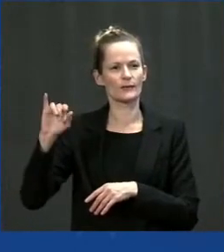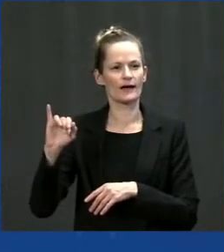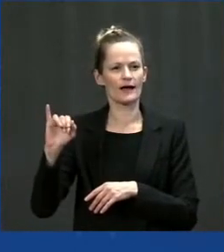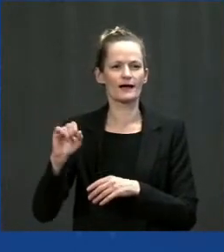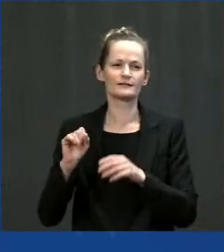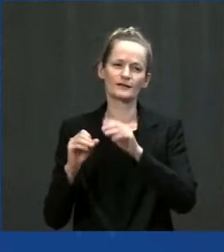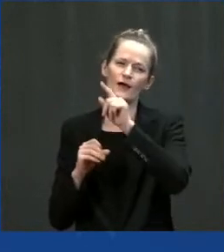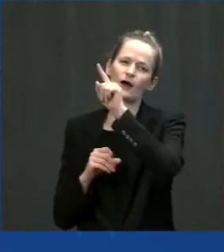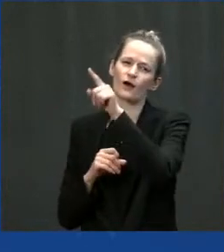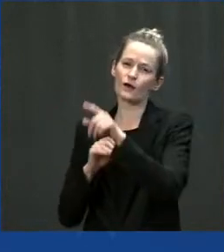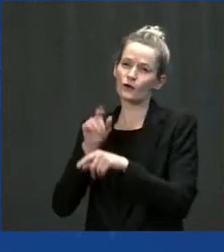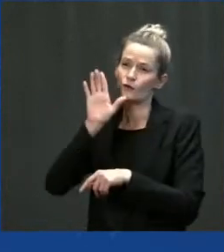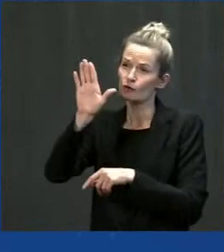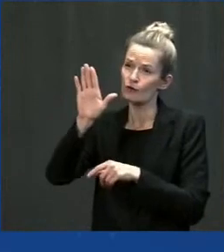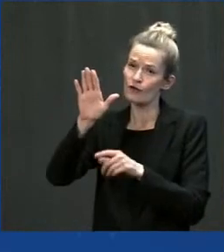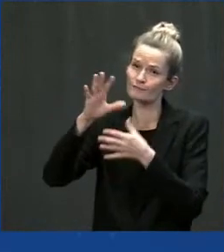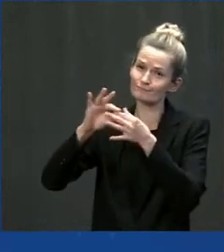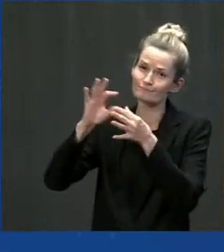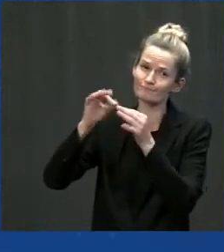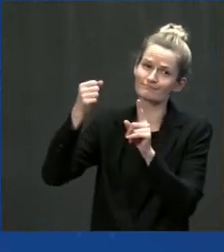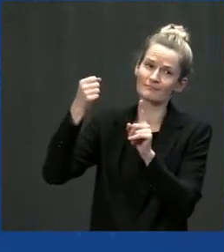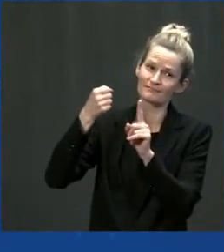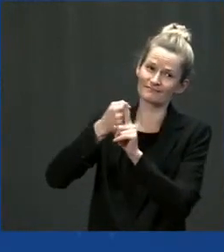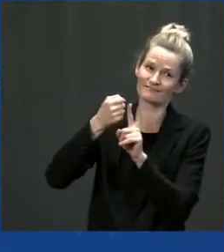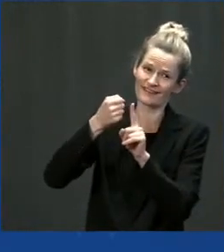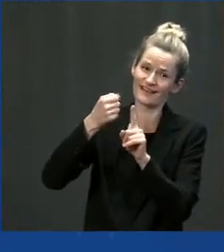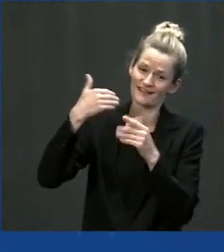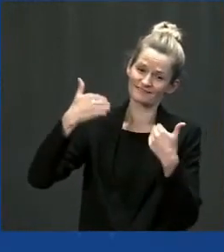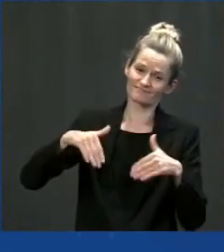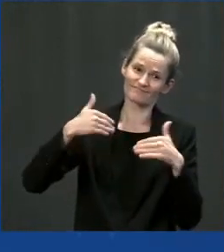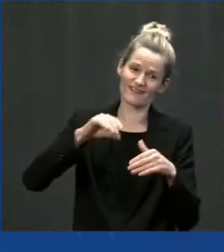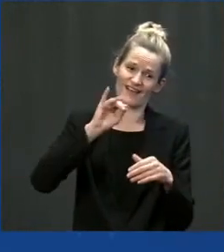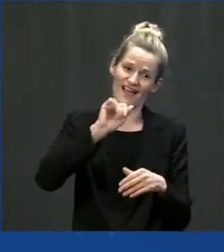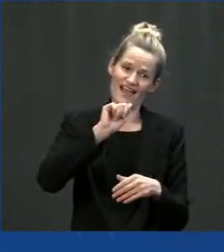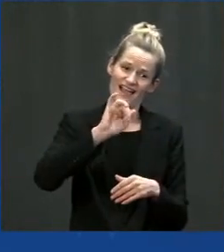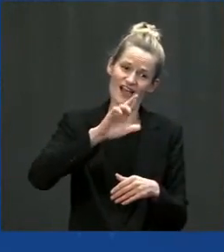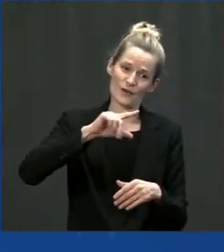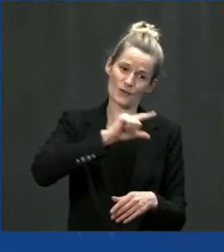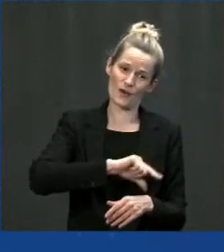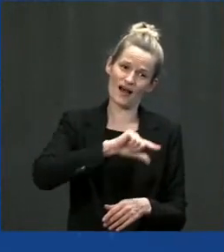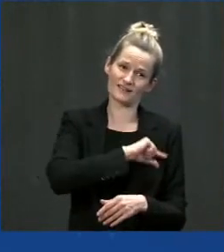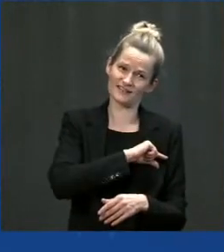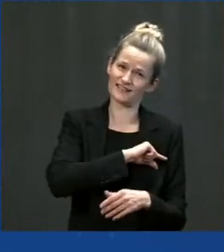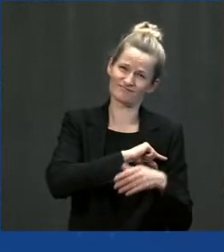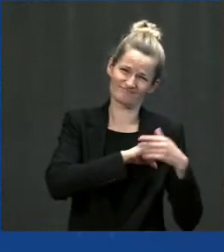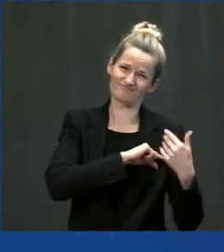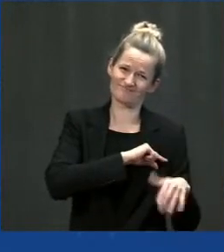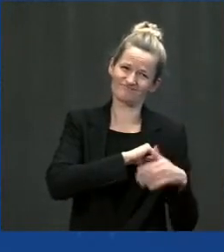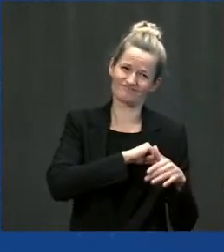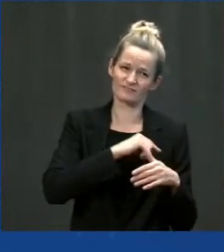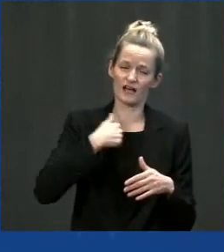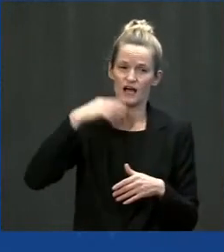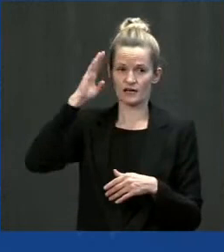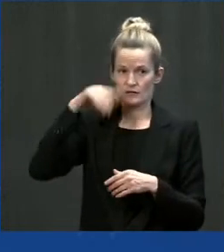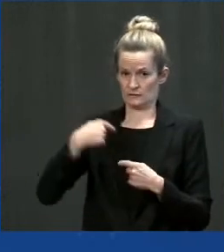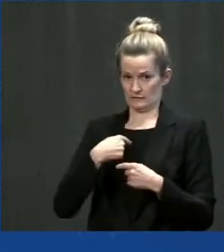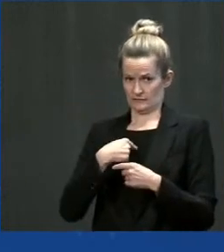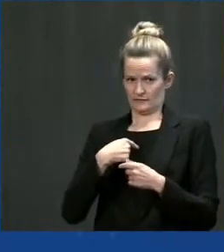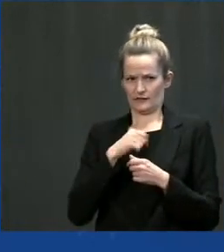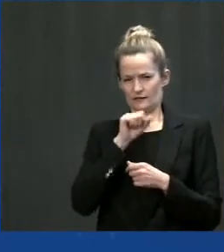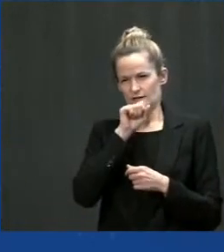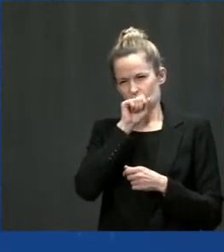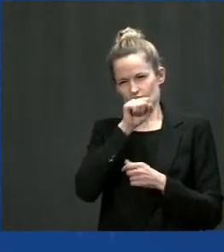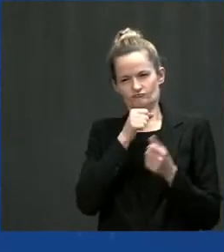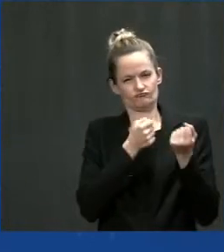an impact on air quality. You know me because you're aware of it. I'm a big rail guy. We have more money in this, in this